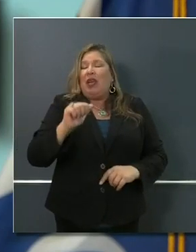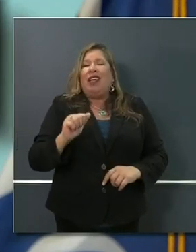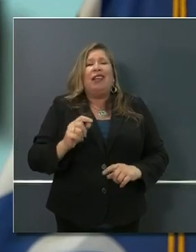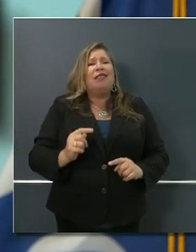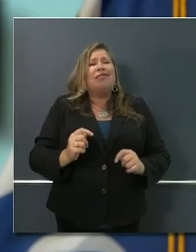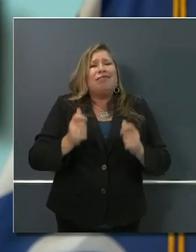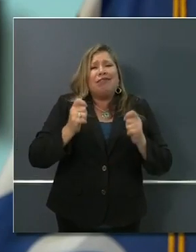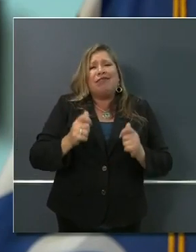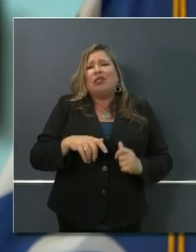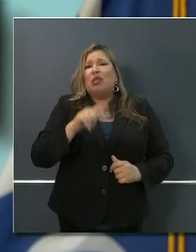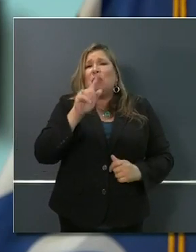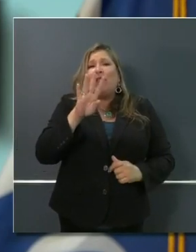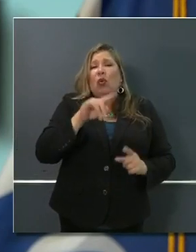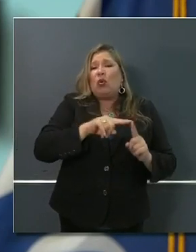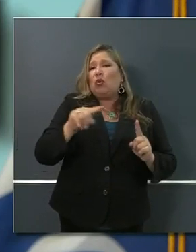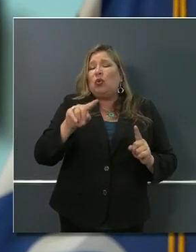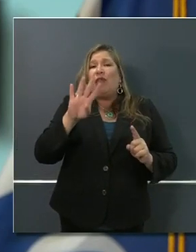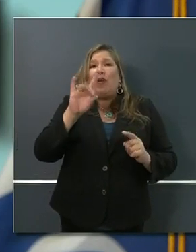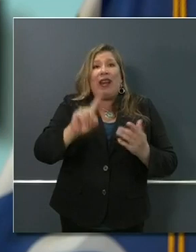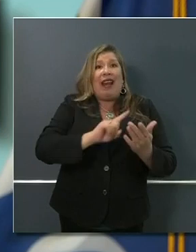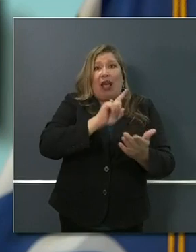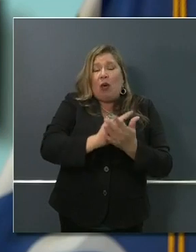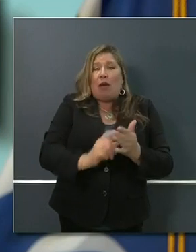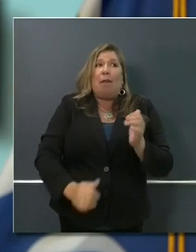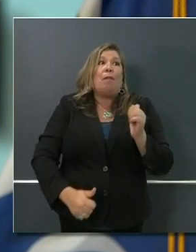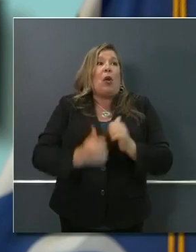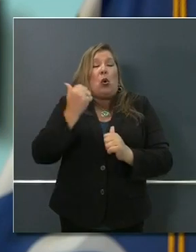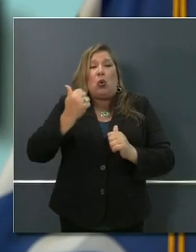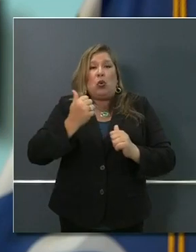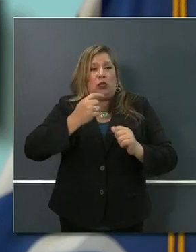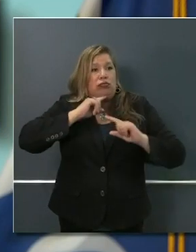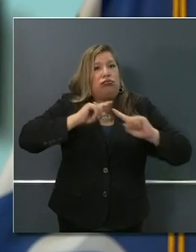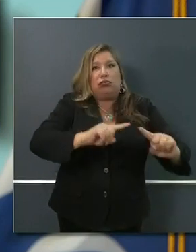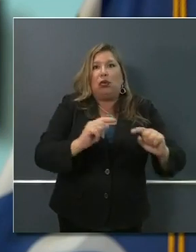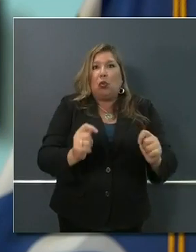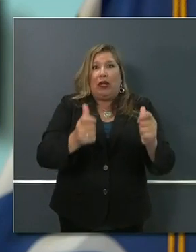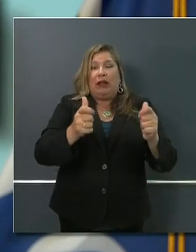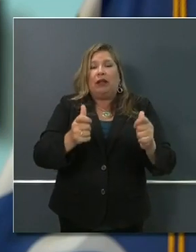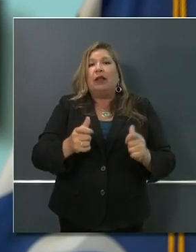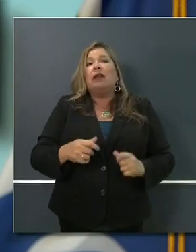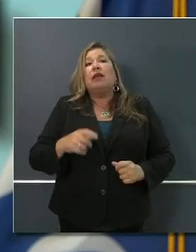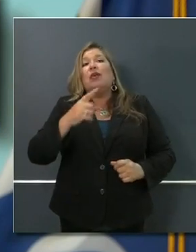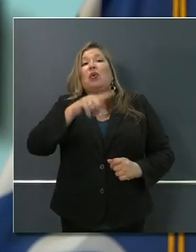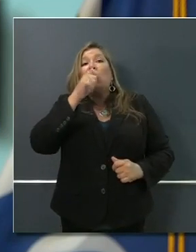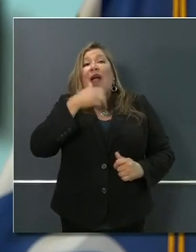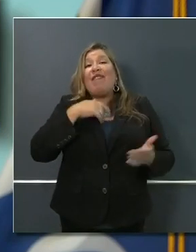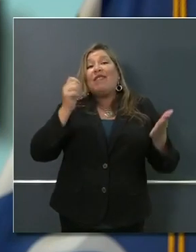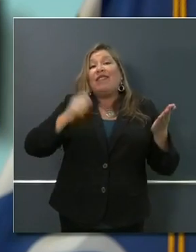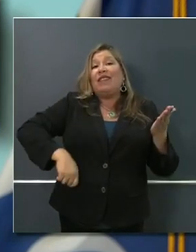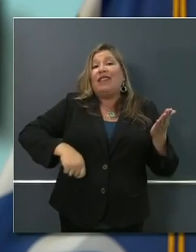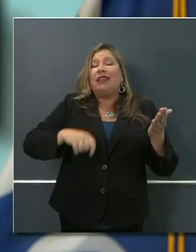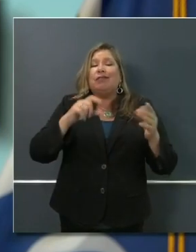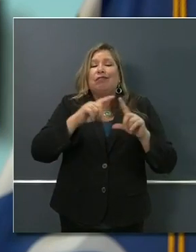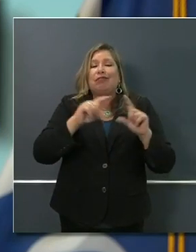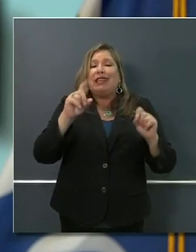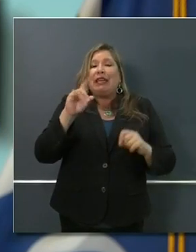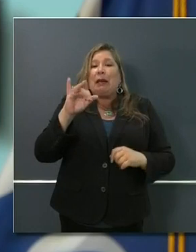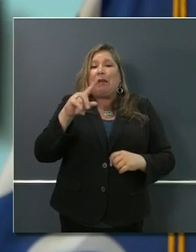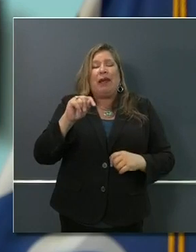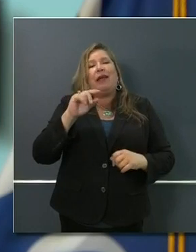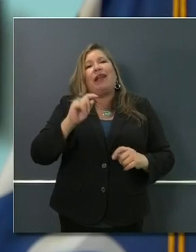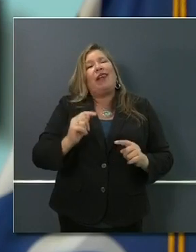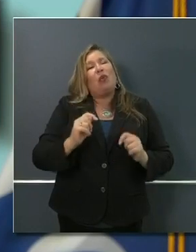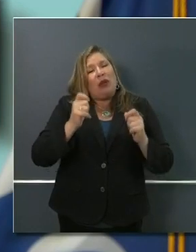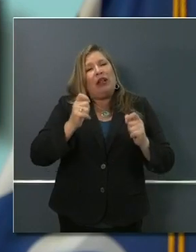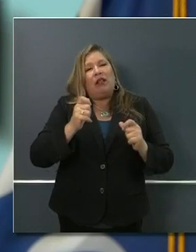for those overwhelming majority of people that have debit cards, those that without one will probably be a seven